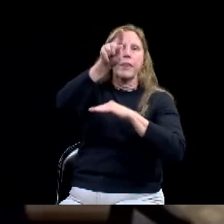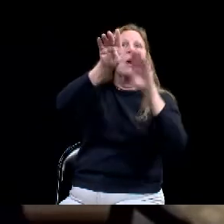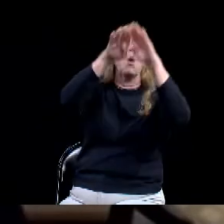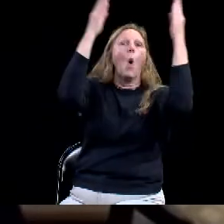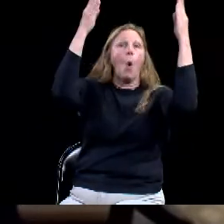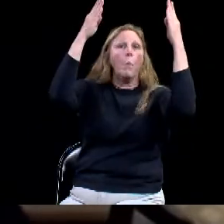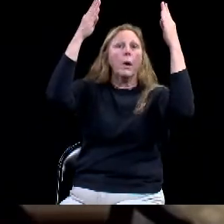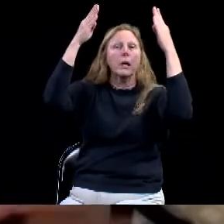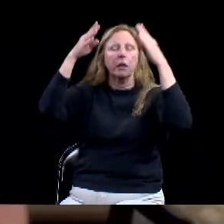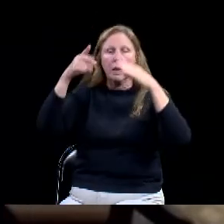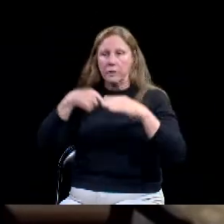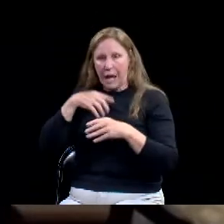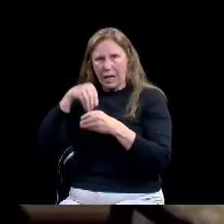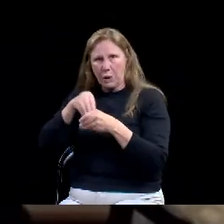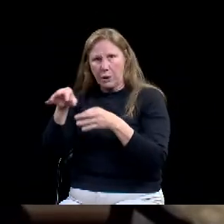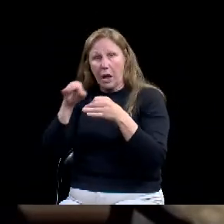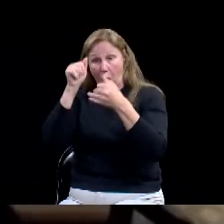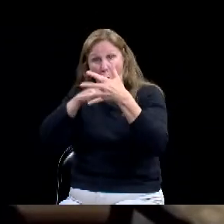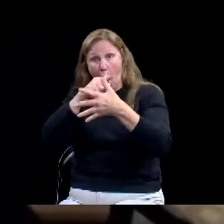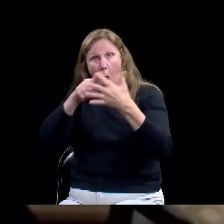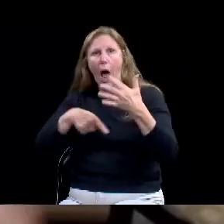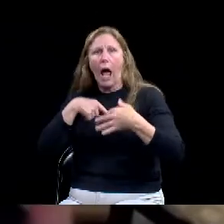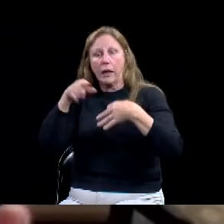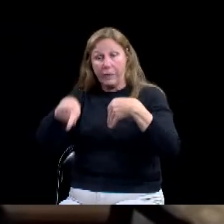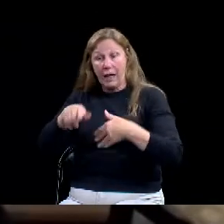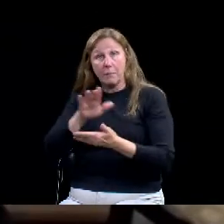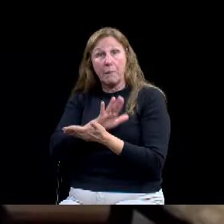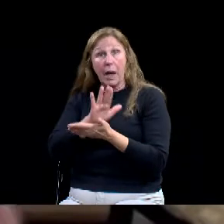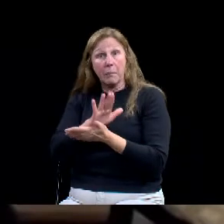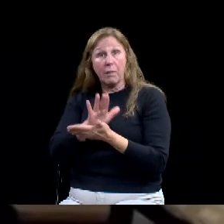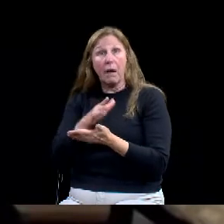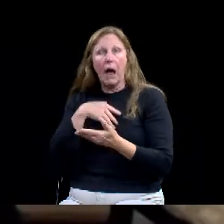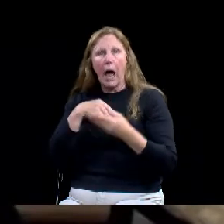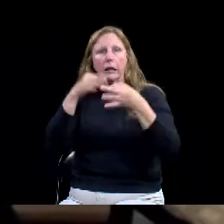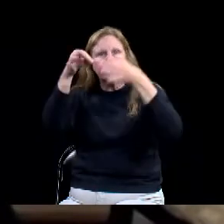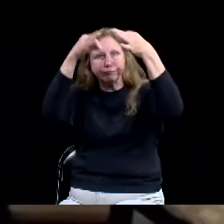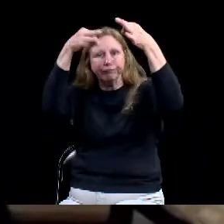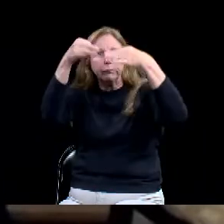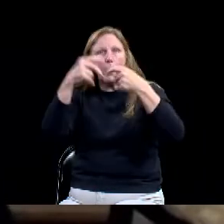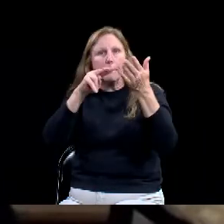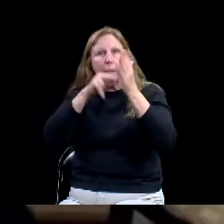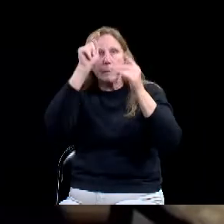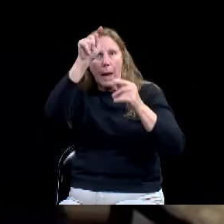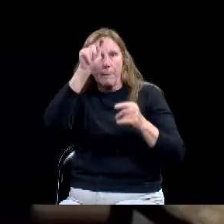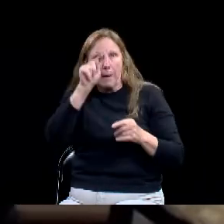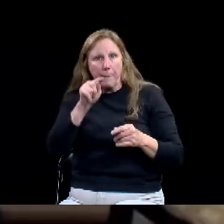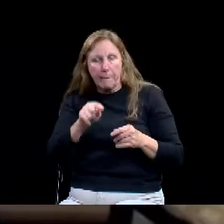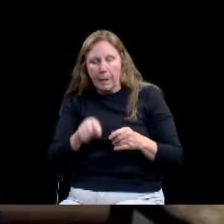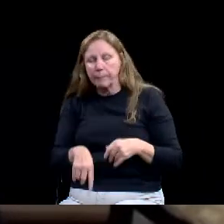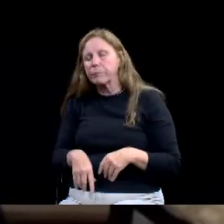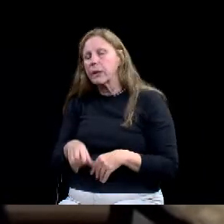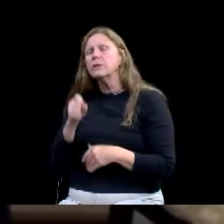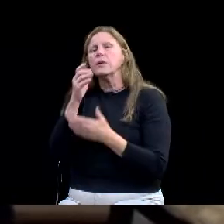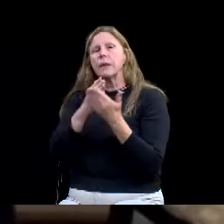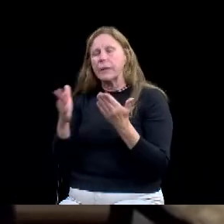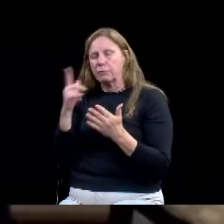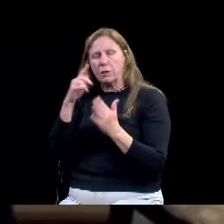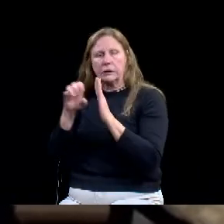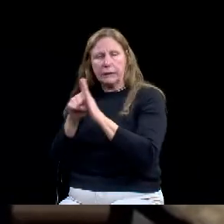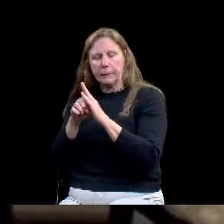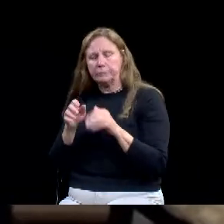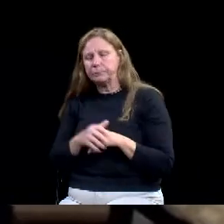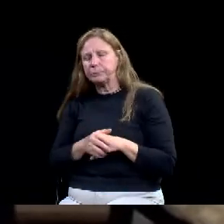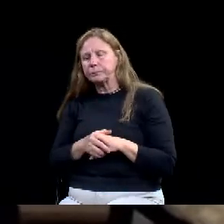and so some things, just to give you an example, some things that we may have considered an emergency repair, they may not consider as